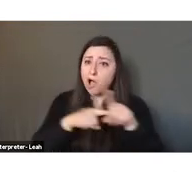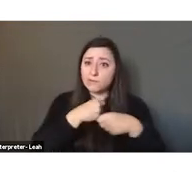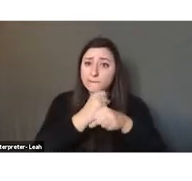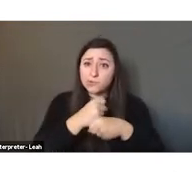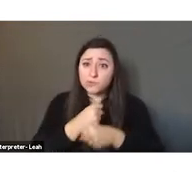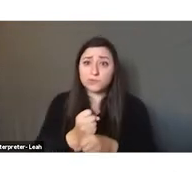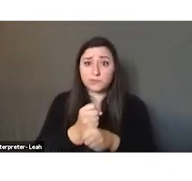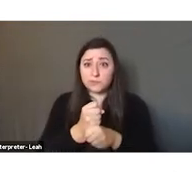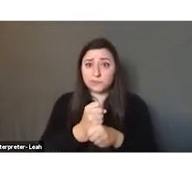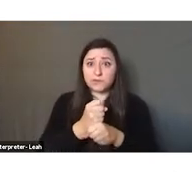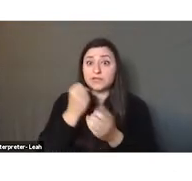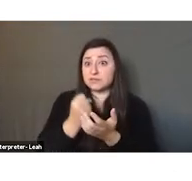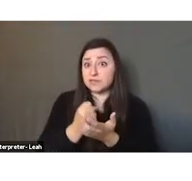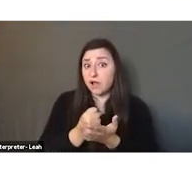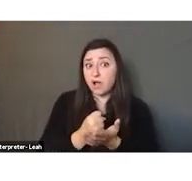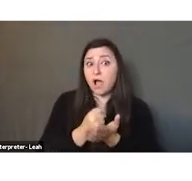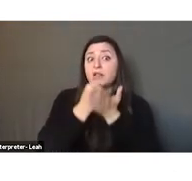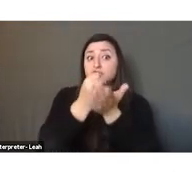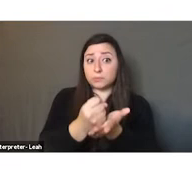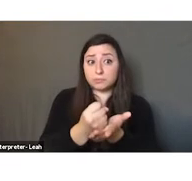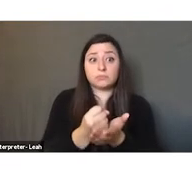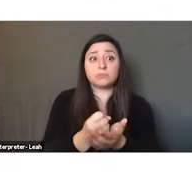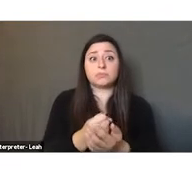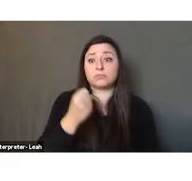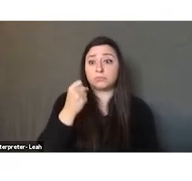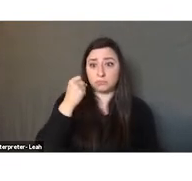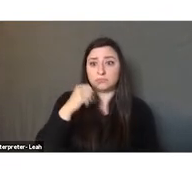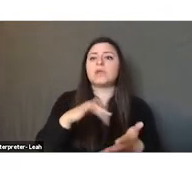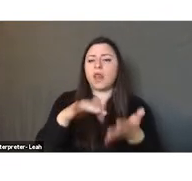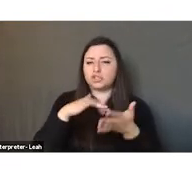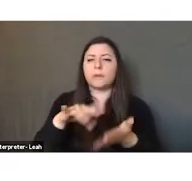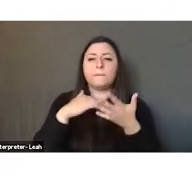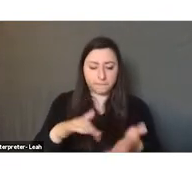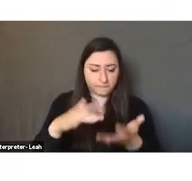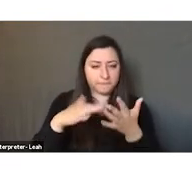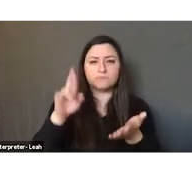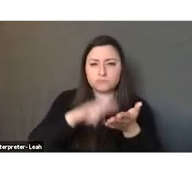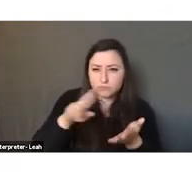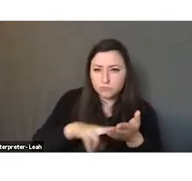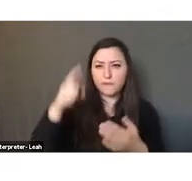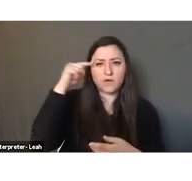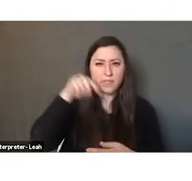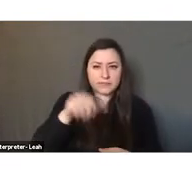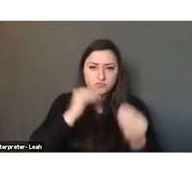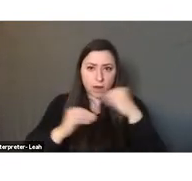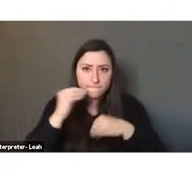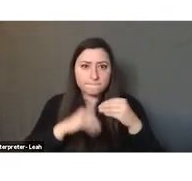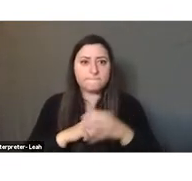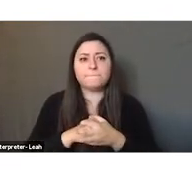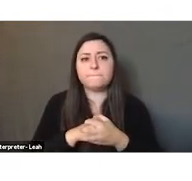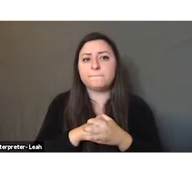scholarship around these crops. At the court of the early Abbasid caliphs, the Abbasid